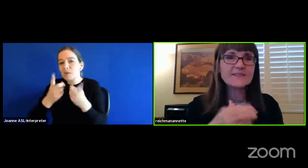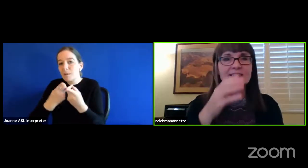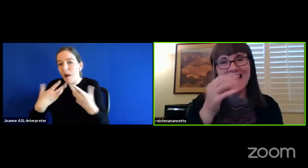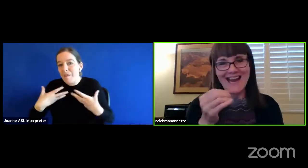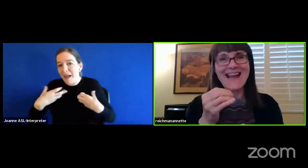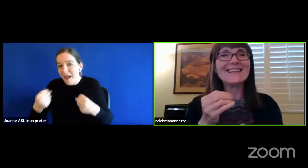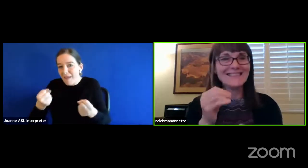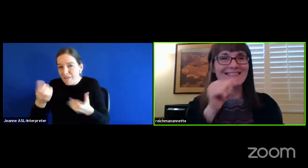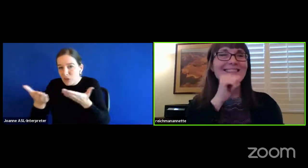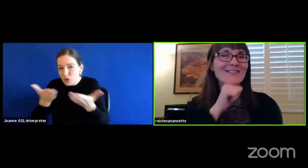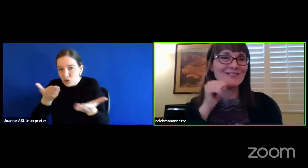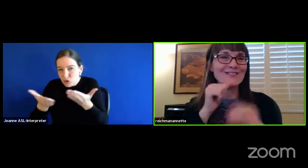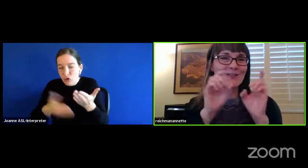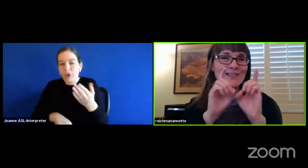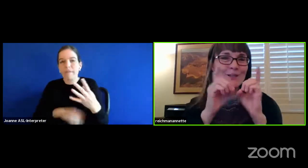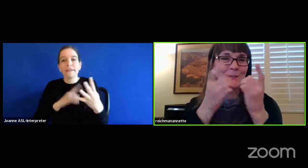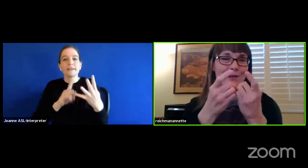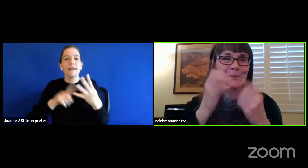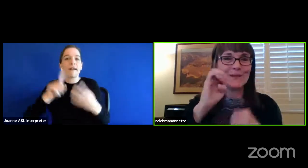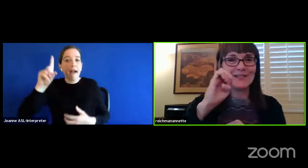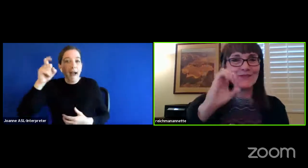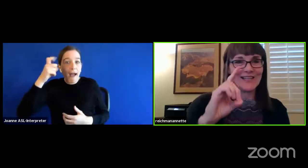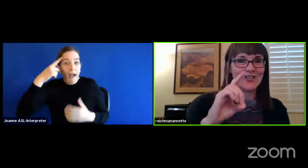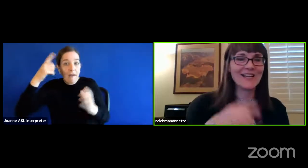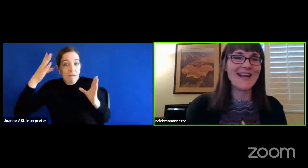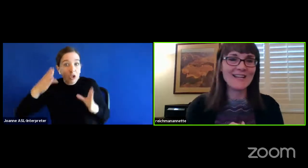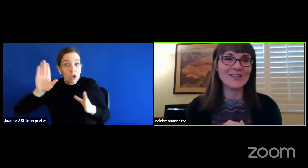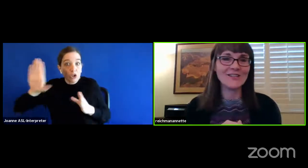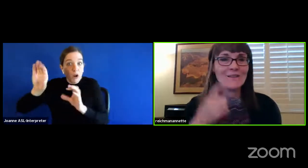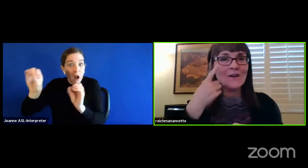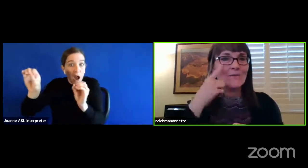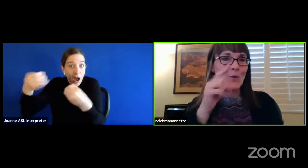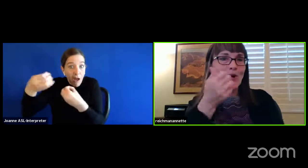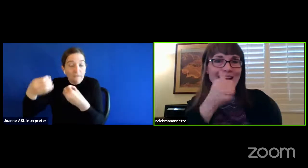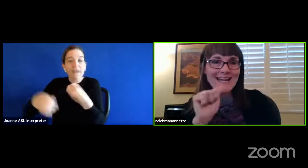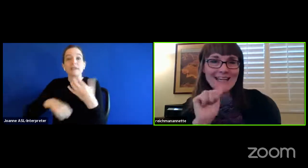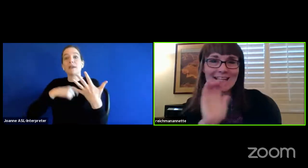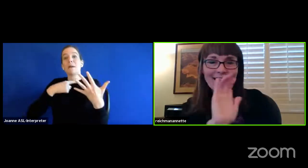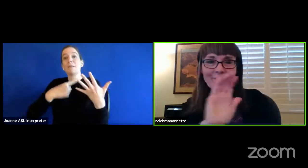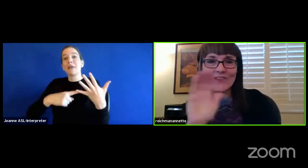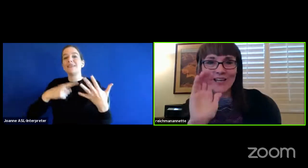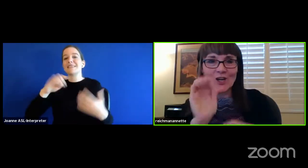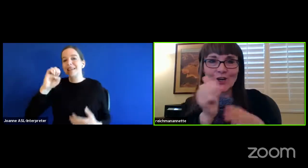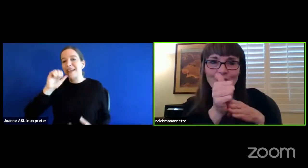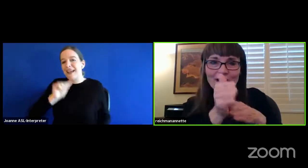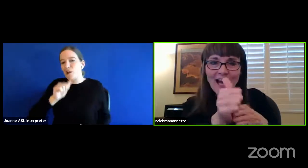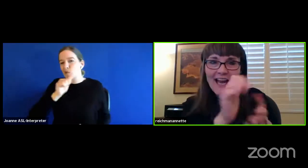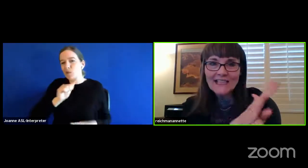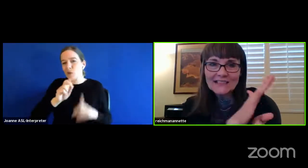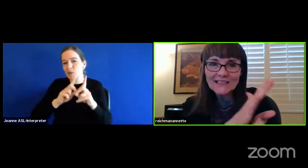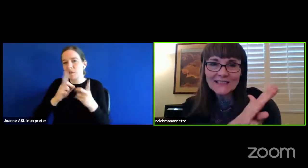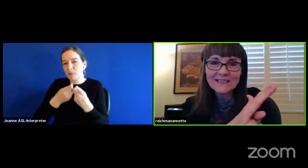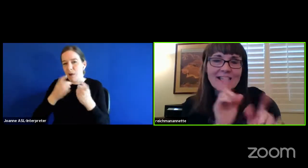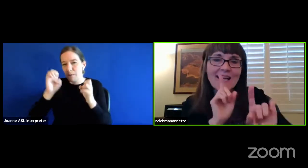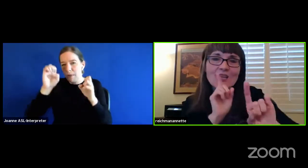office and the Arizona Department of Education or any of their guidance and